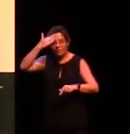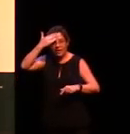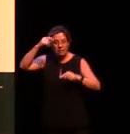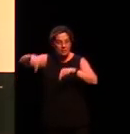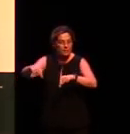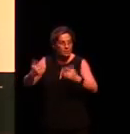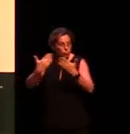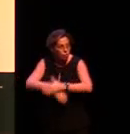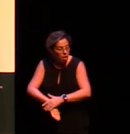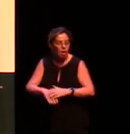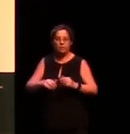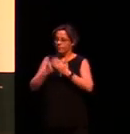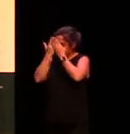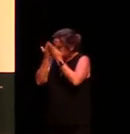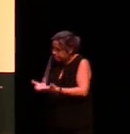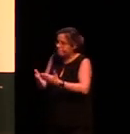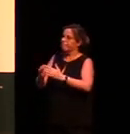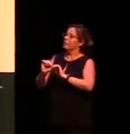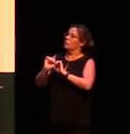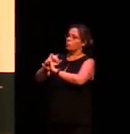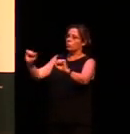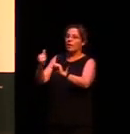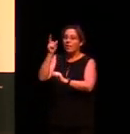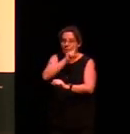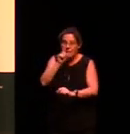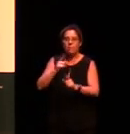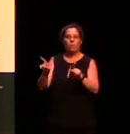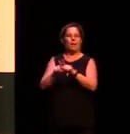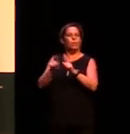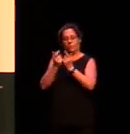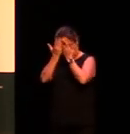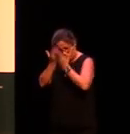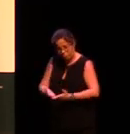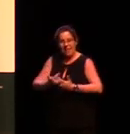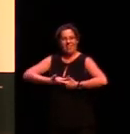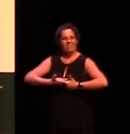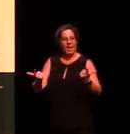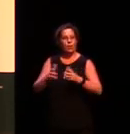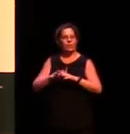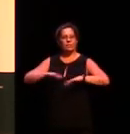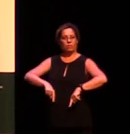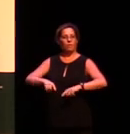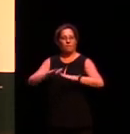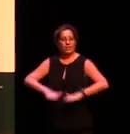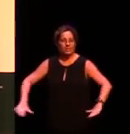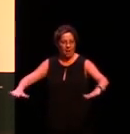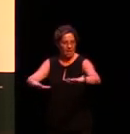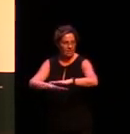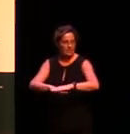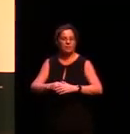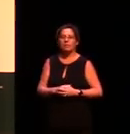and also to their languages as the languages of this land as well. I'd also like to